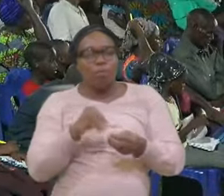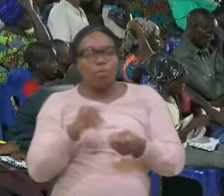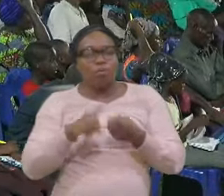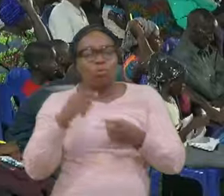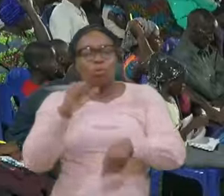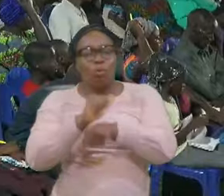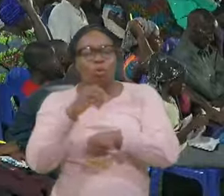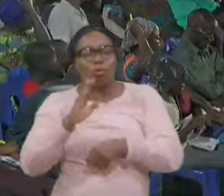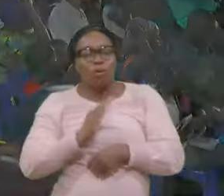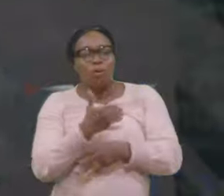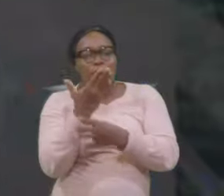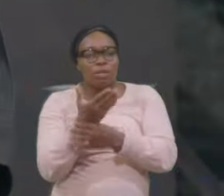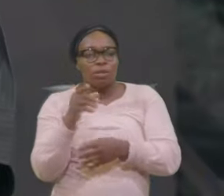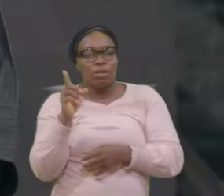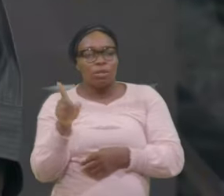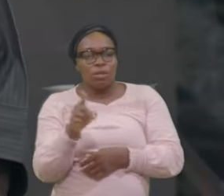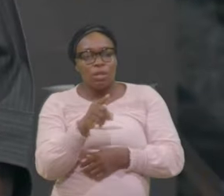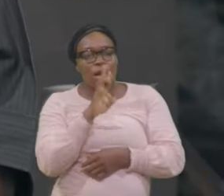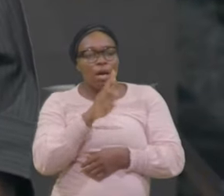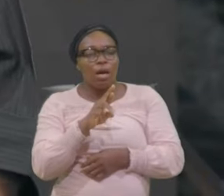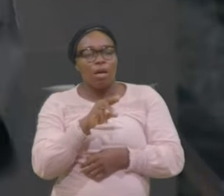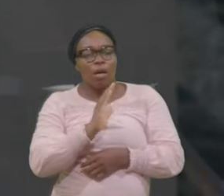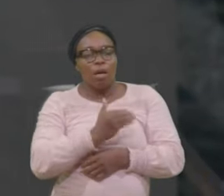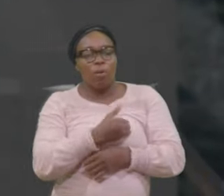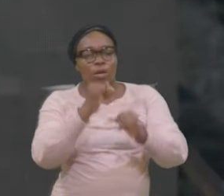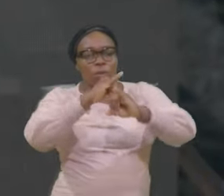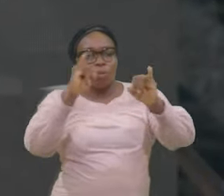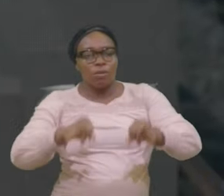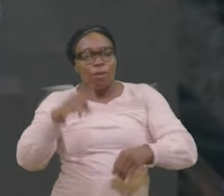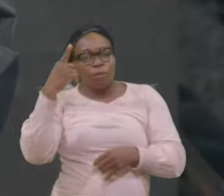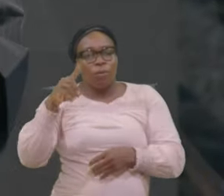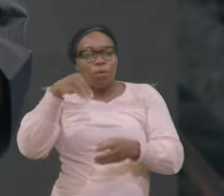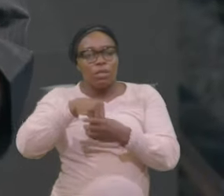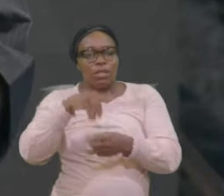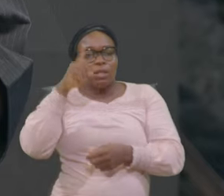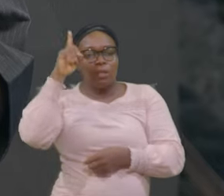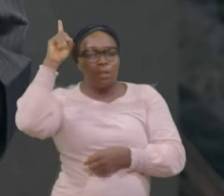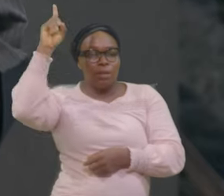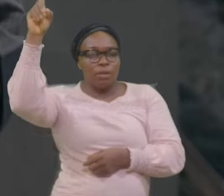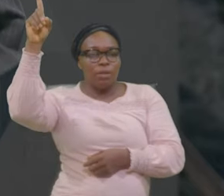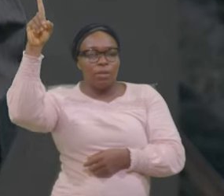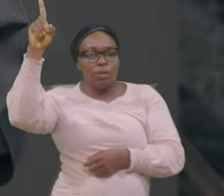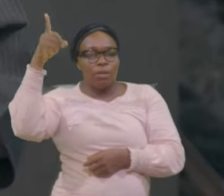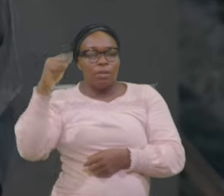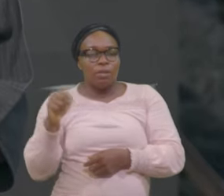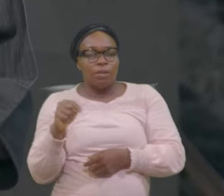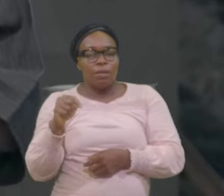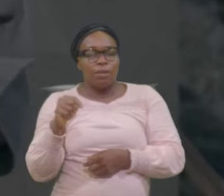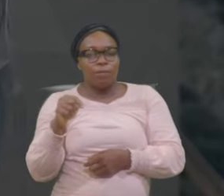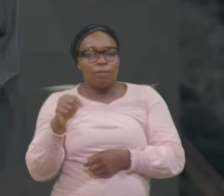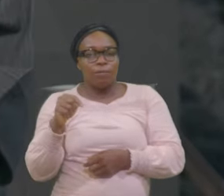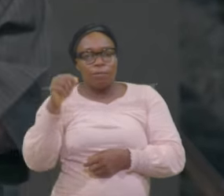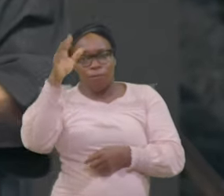Hands Ye Are Our Gods For In thee God God The